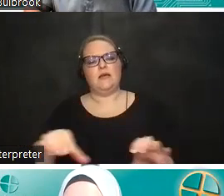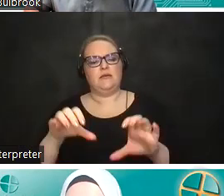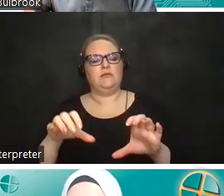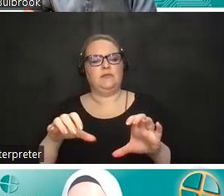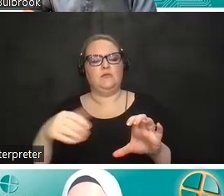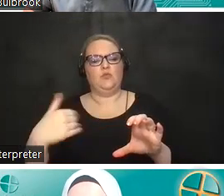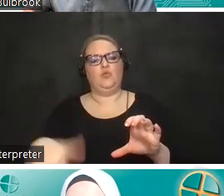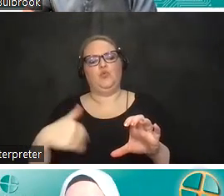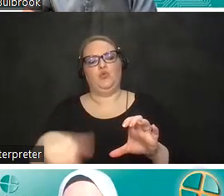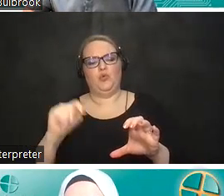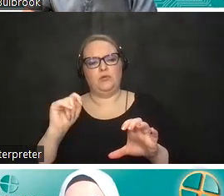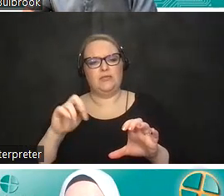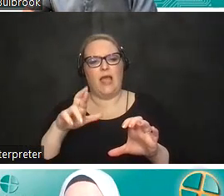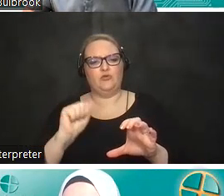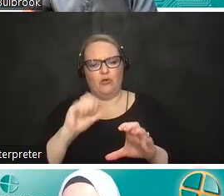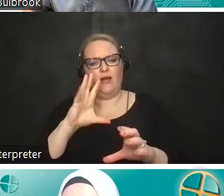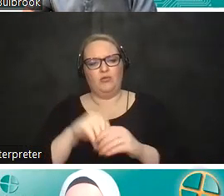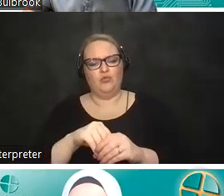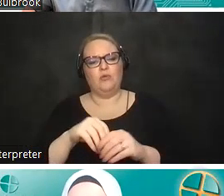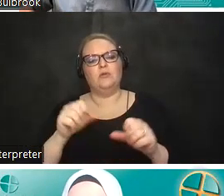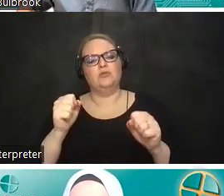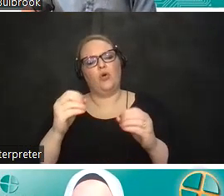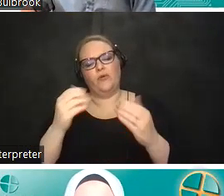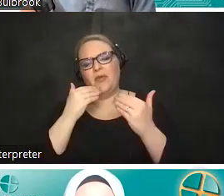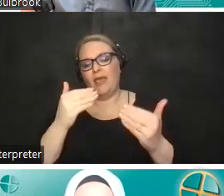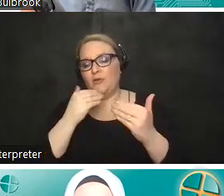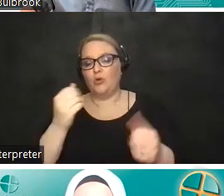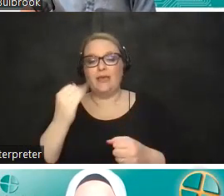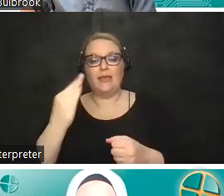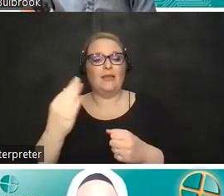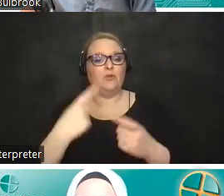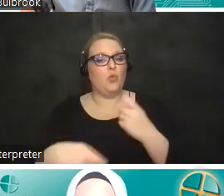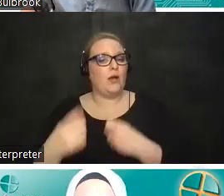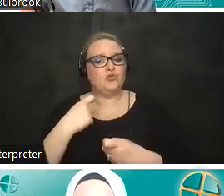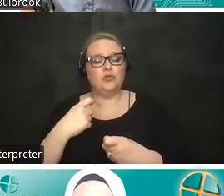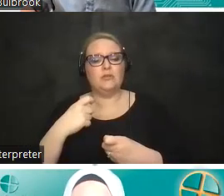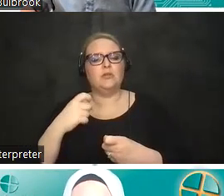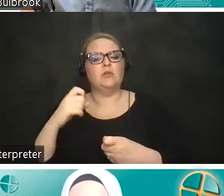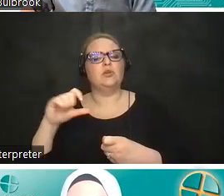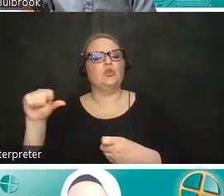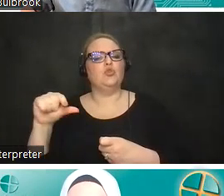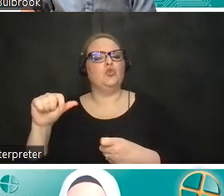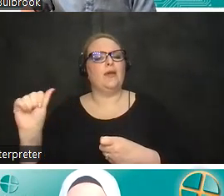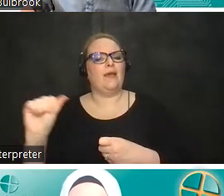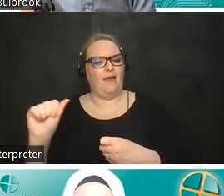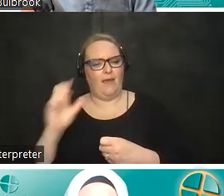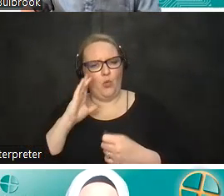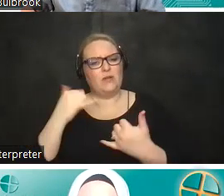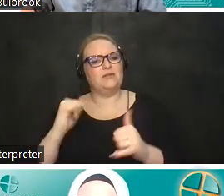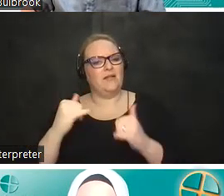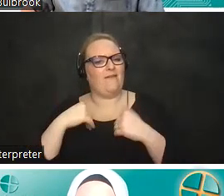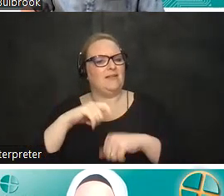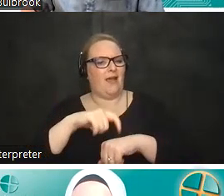tetra overall um but thank you so much scott if anyone has any questions really them through the q a we'll still have a few minutes in the end